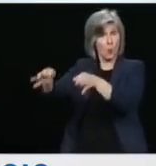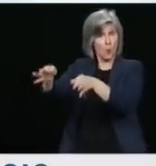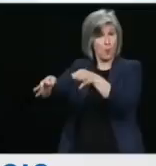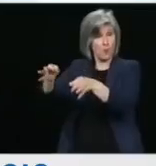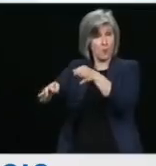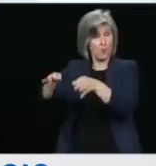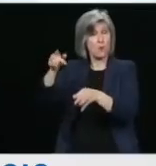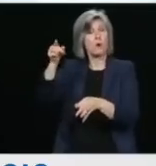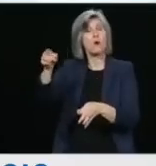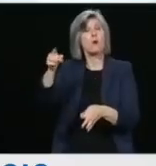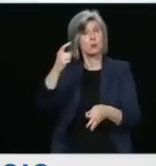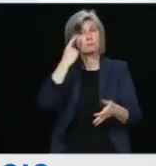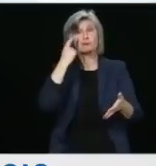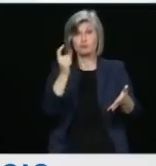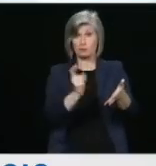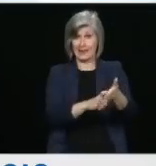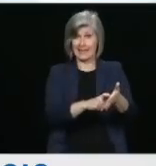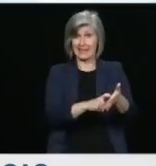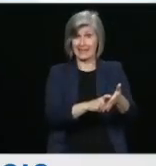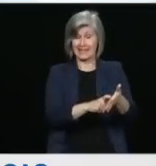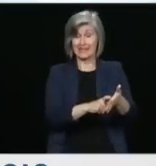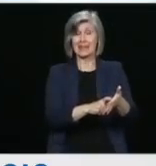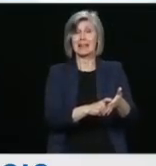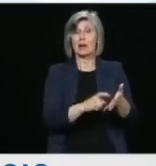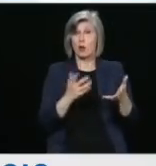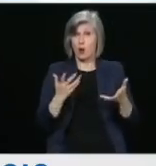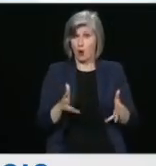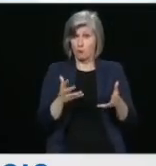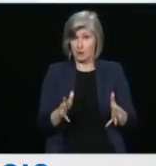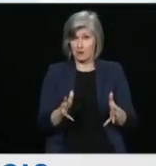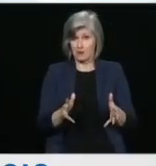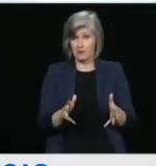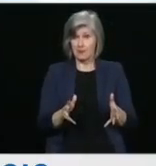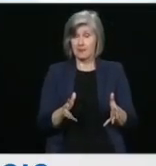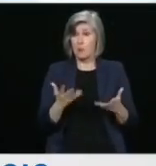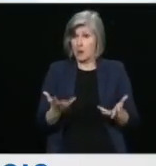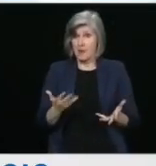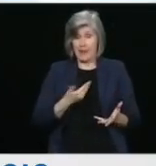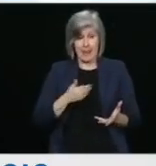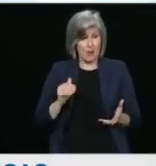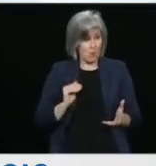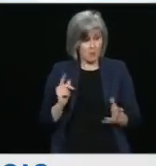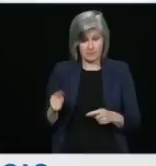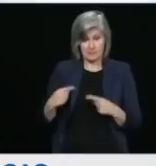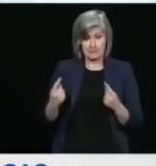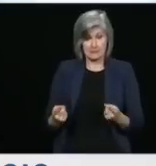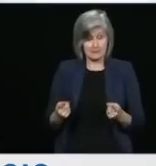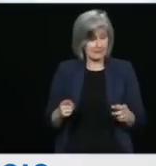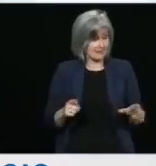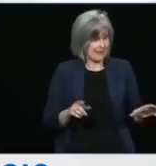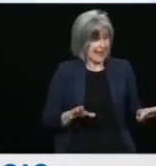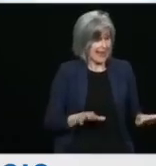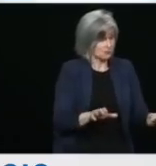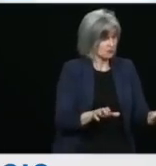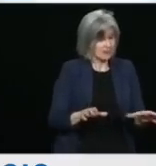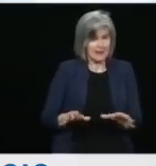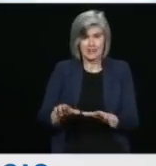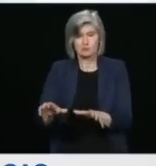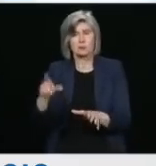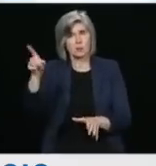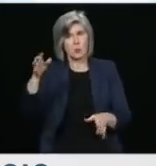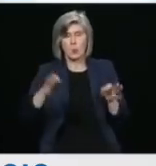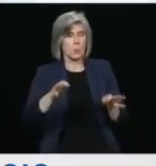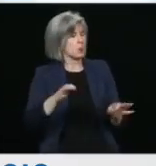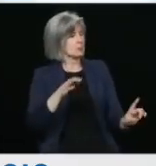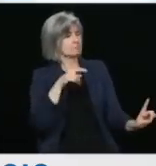have been determined by the courts to have been unlawful and not according to the rule of law. But at the same time,